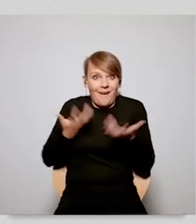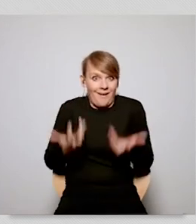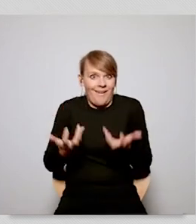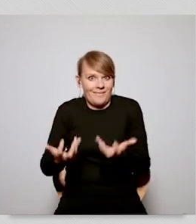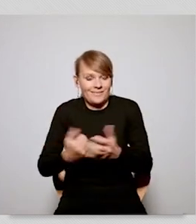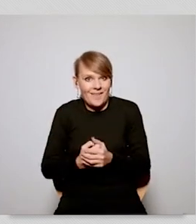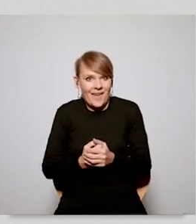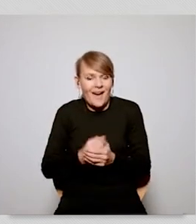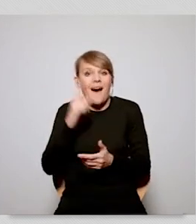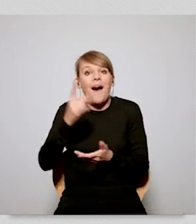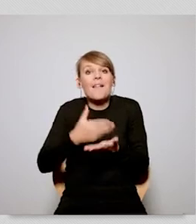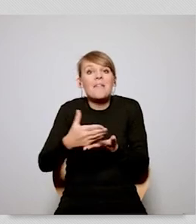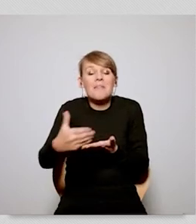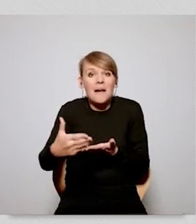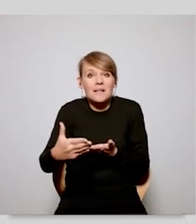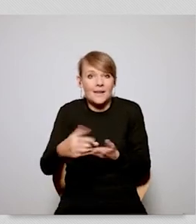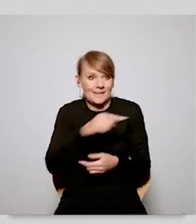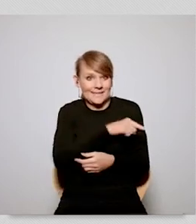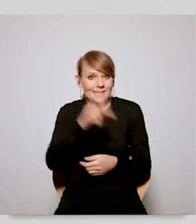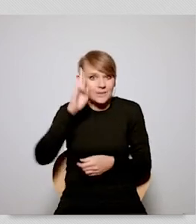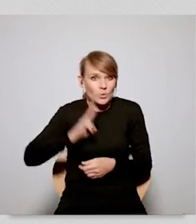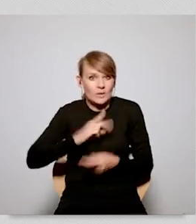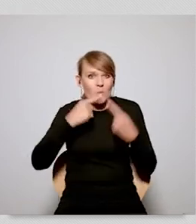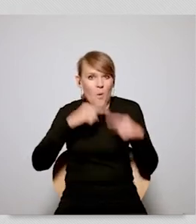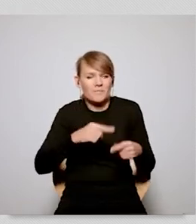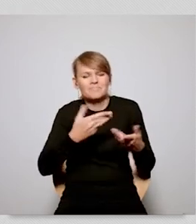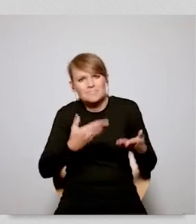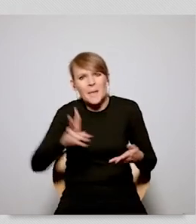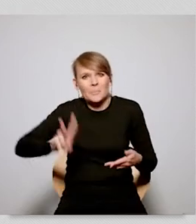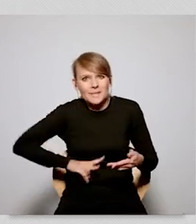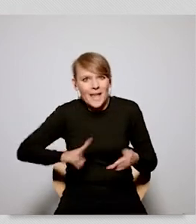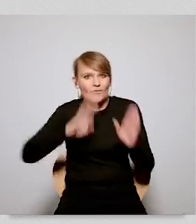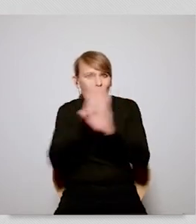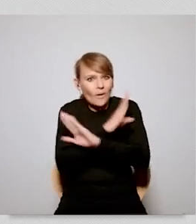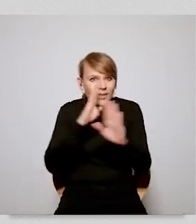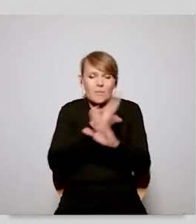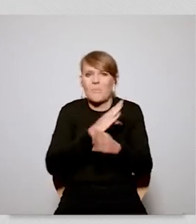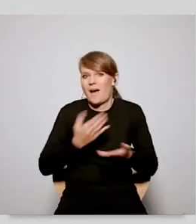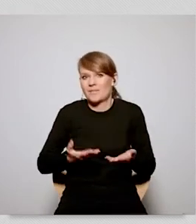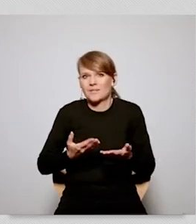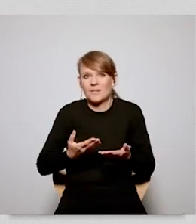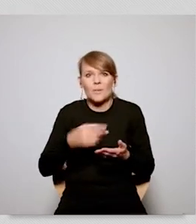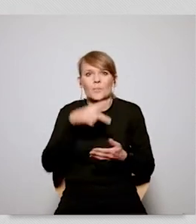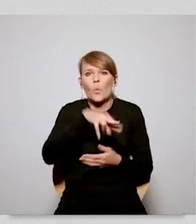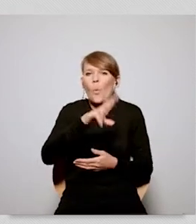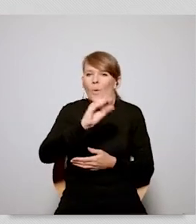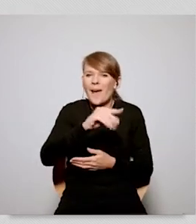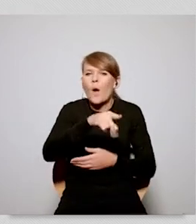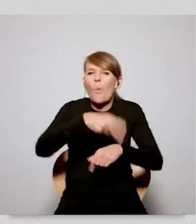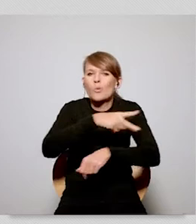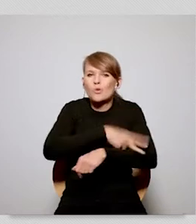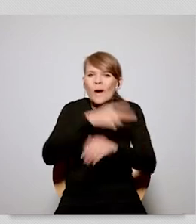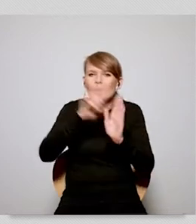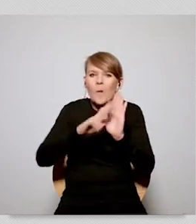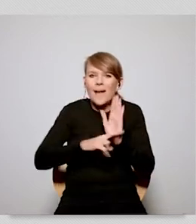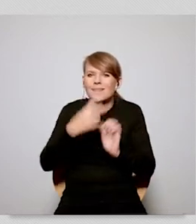money to adopt certain objectives but institutions that are responsible the ministry of climate or